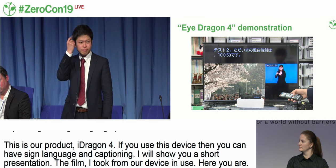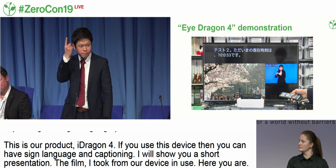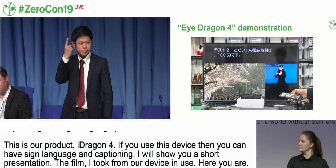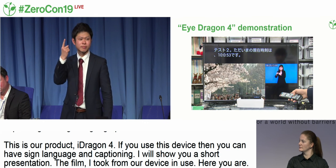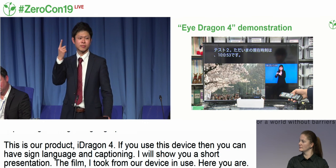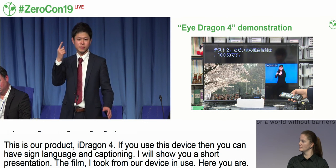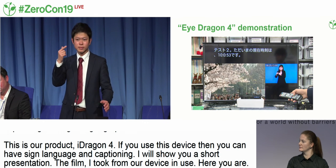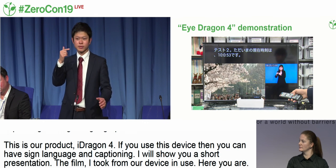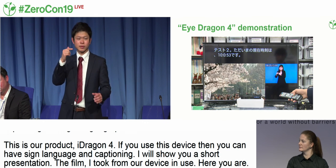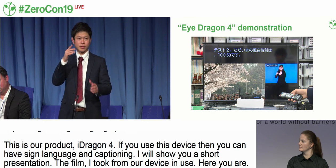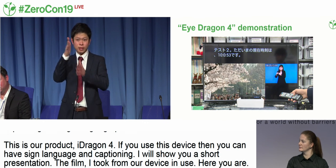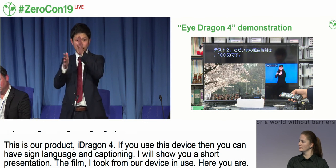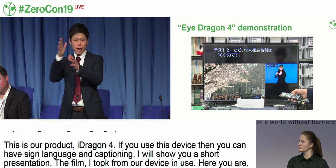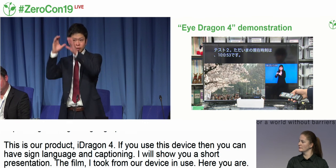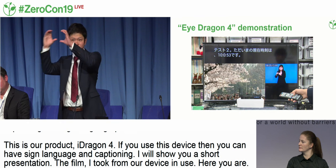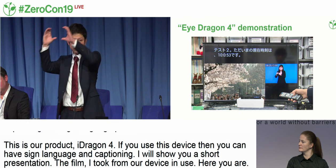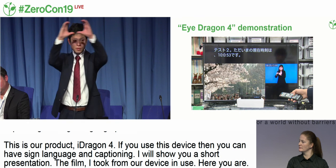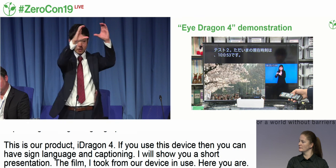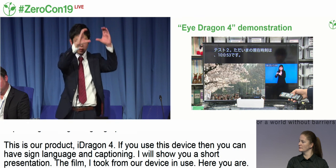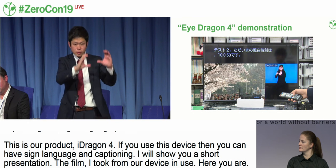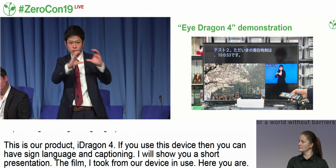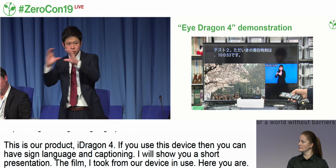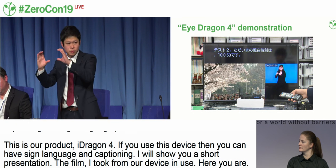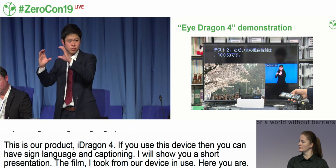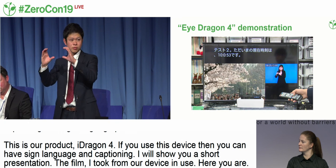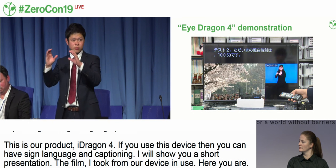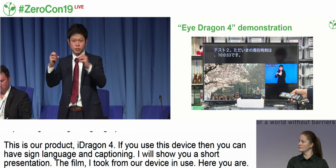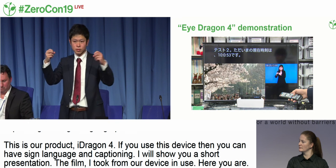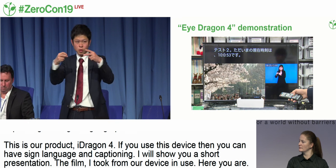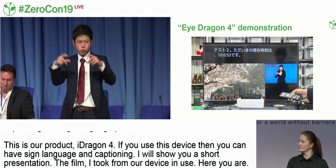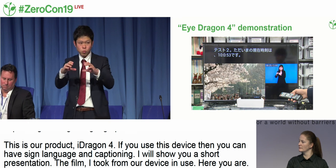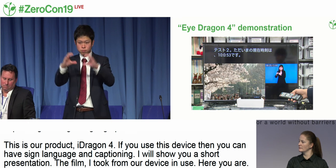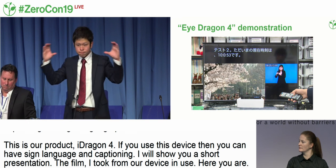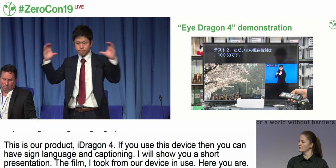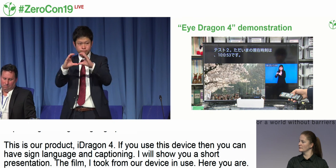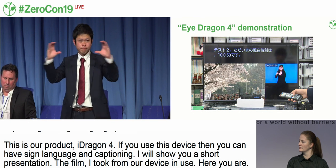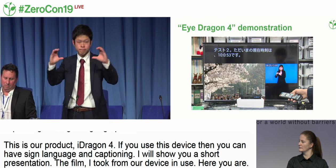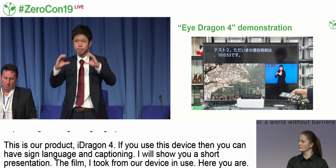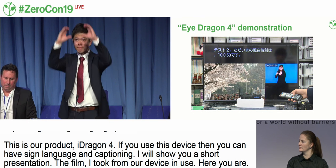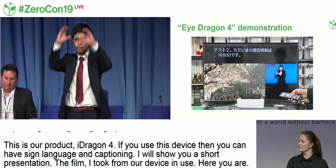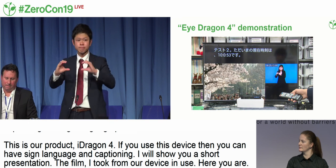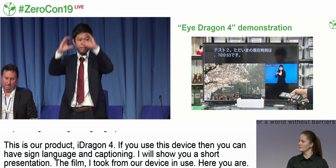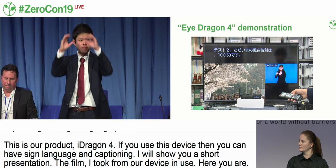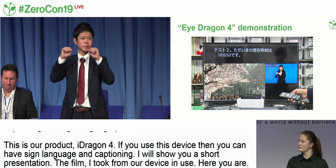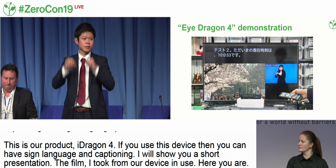4 was the demonstration. you can see, you can